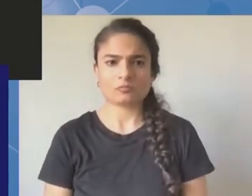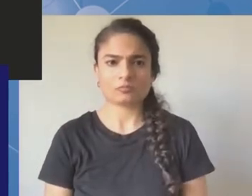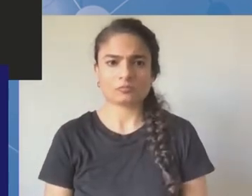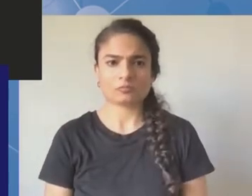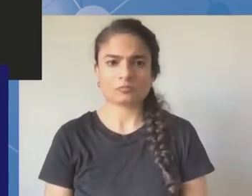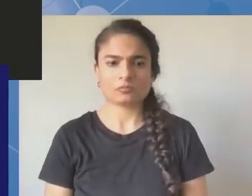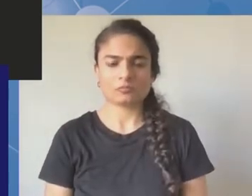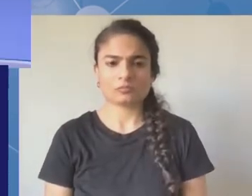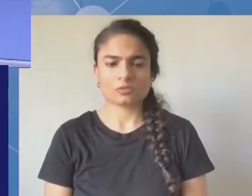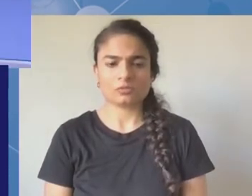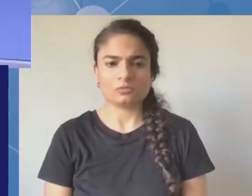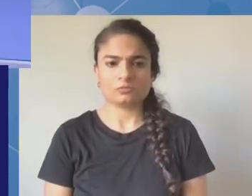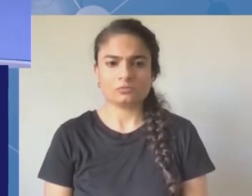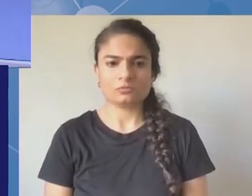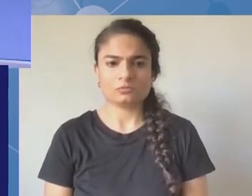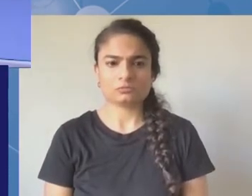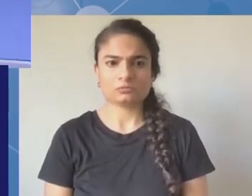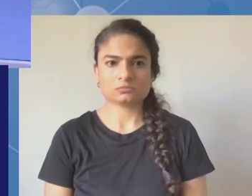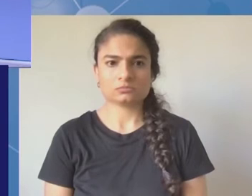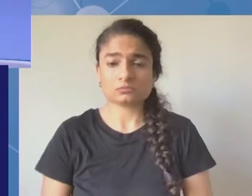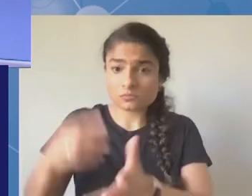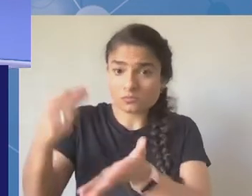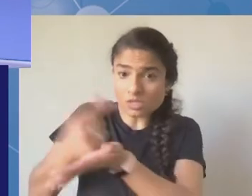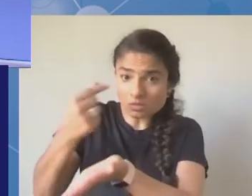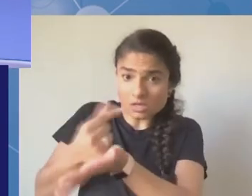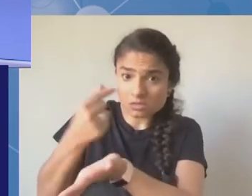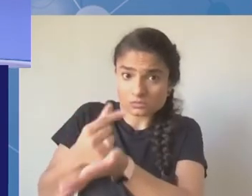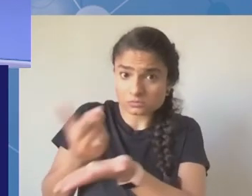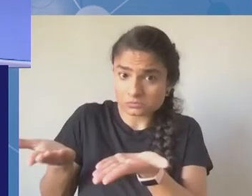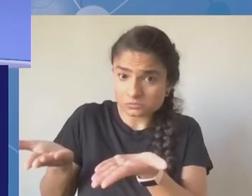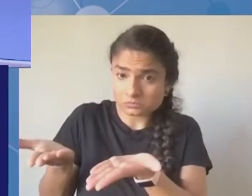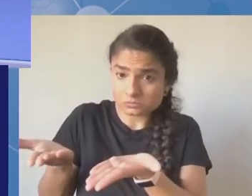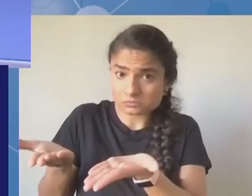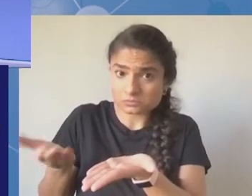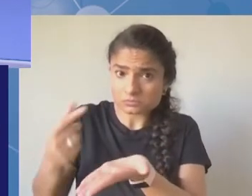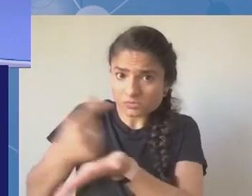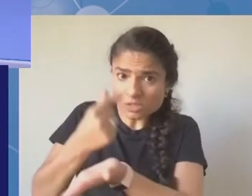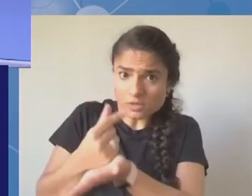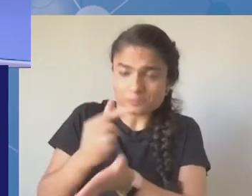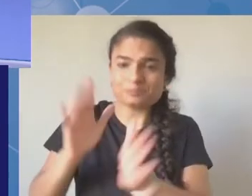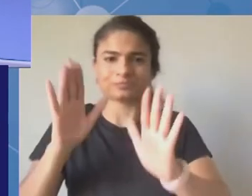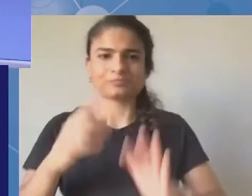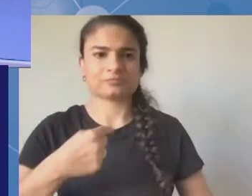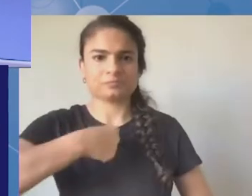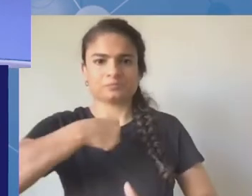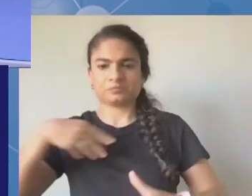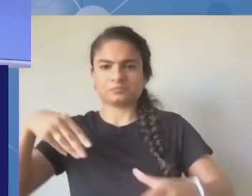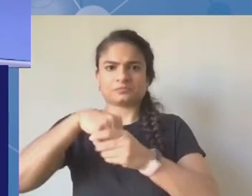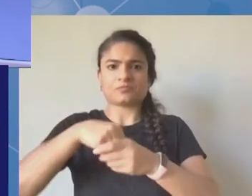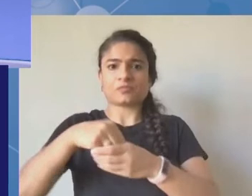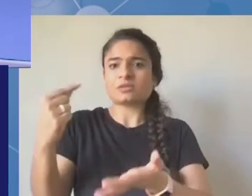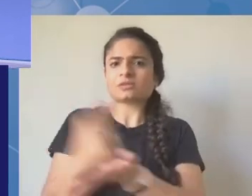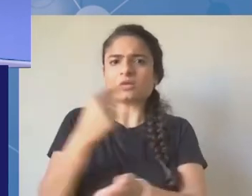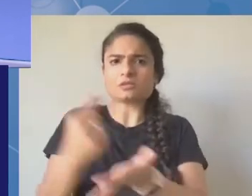share my experience from the beginning of the summit to now. And I learned that IGF has the ambition